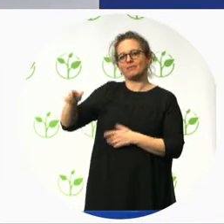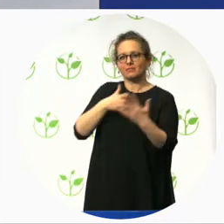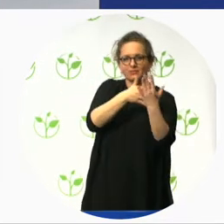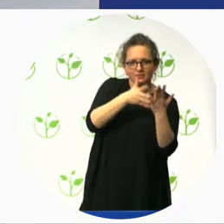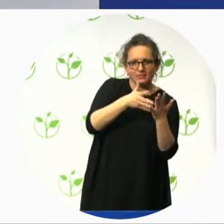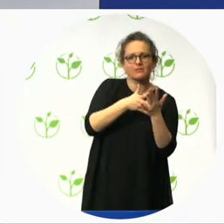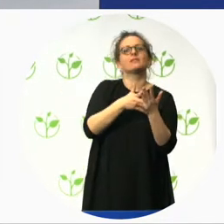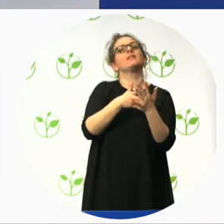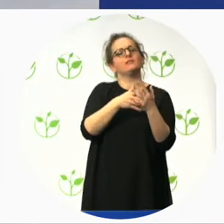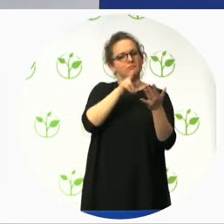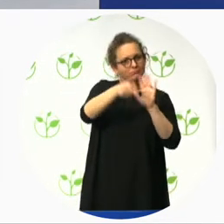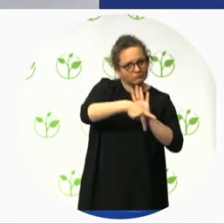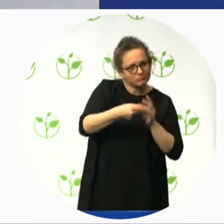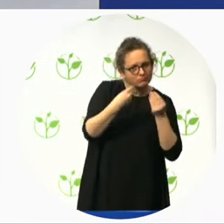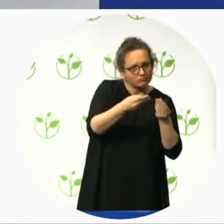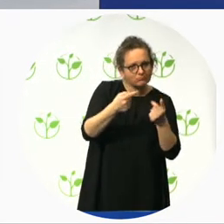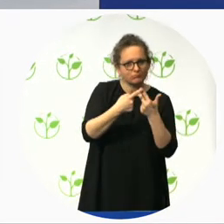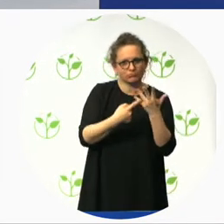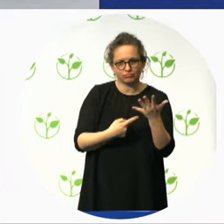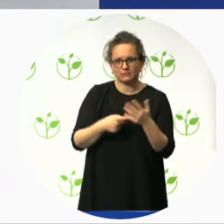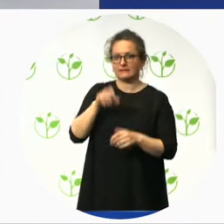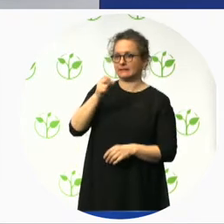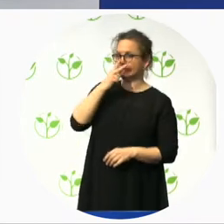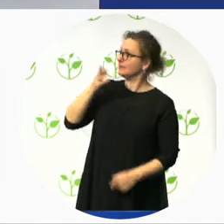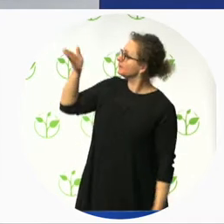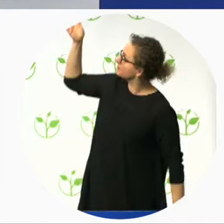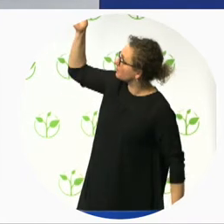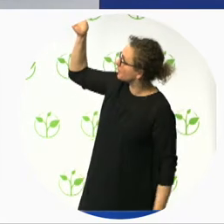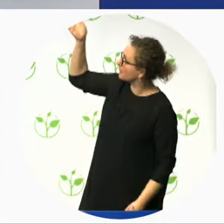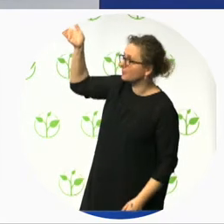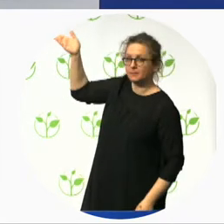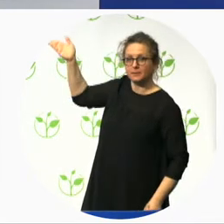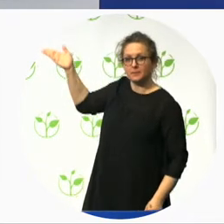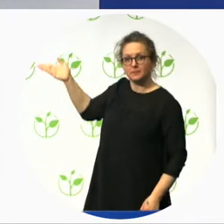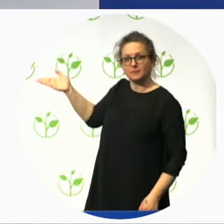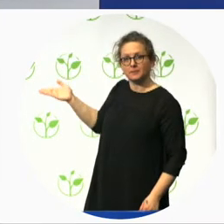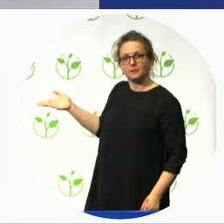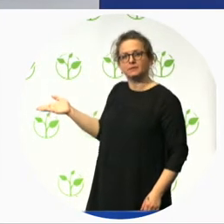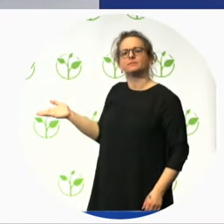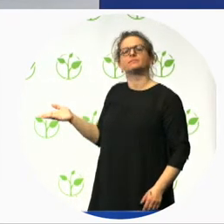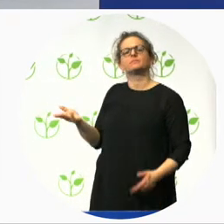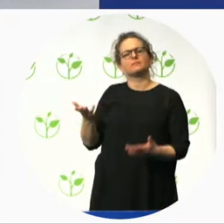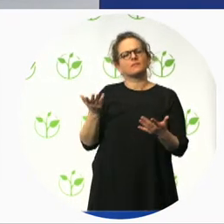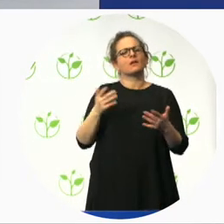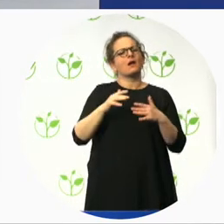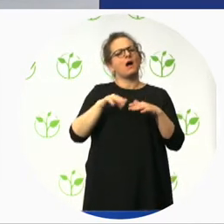as the first round of applicants that we're currently